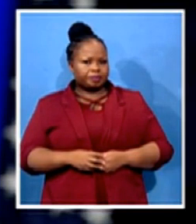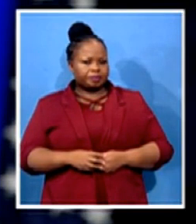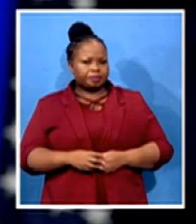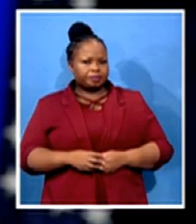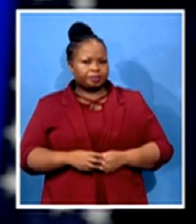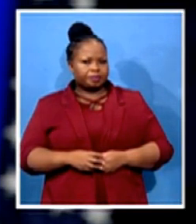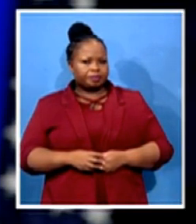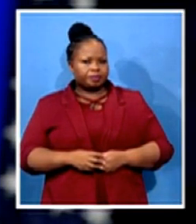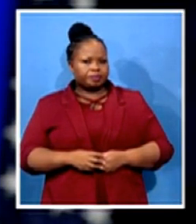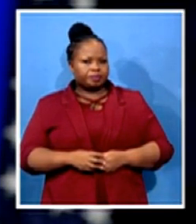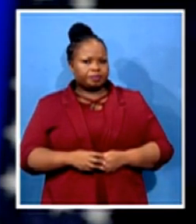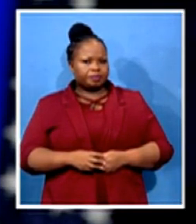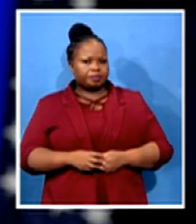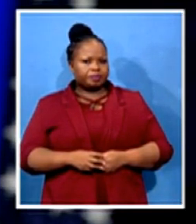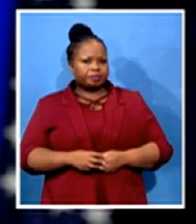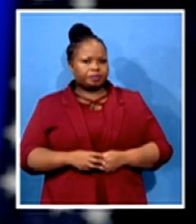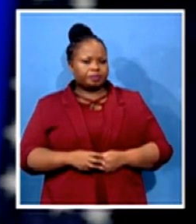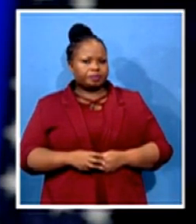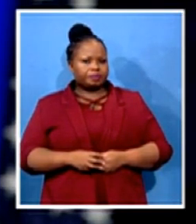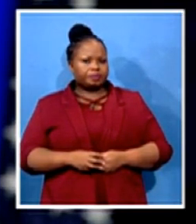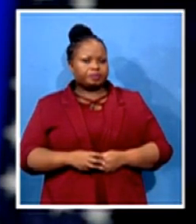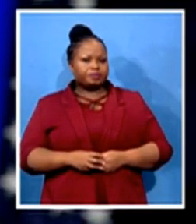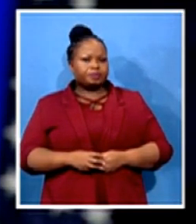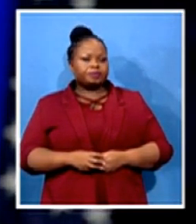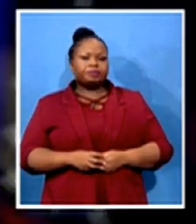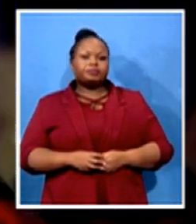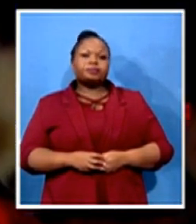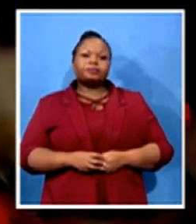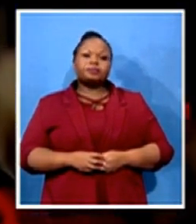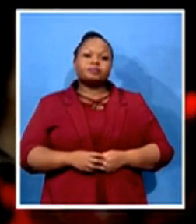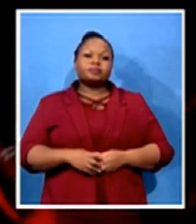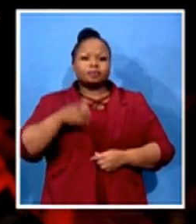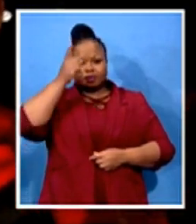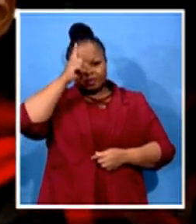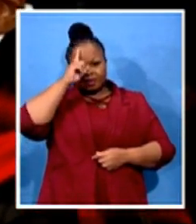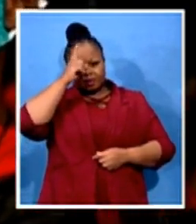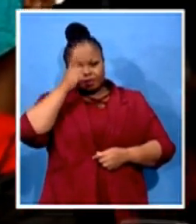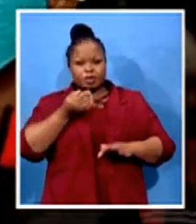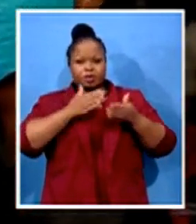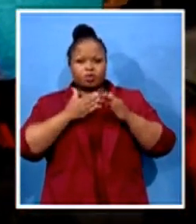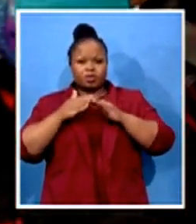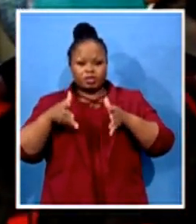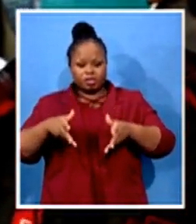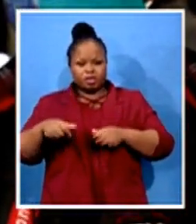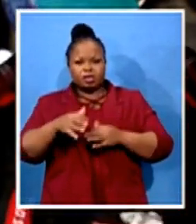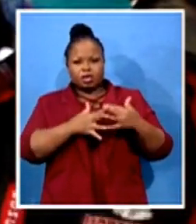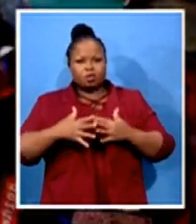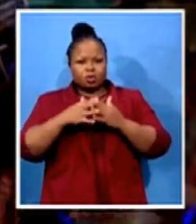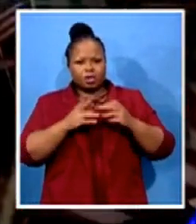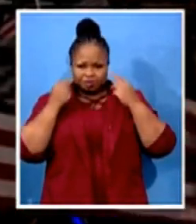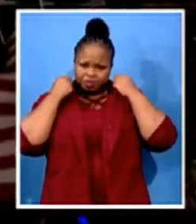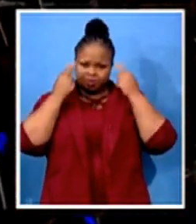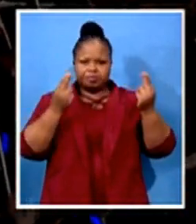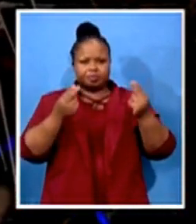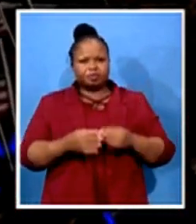The African-American community stood up again for me. You've always had my back, and